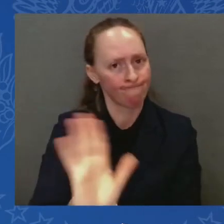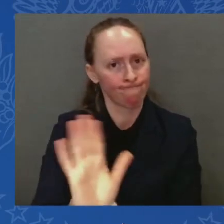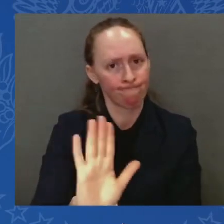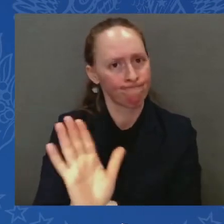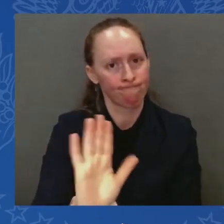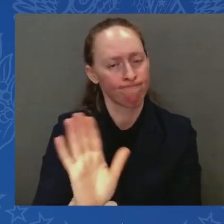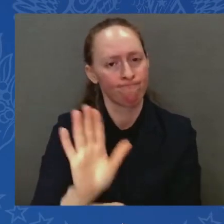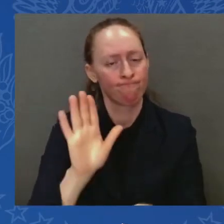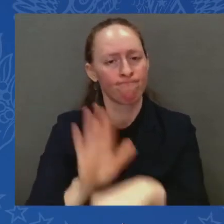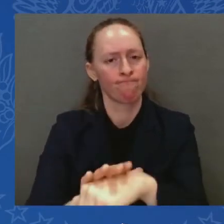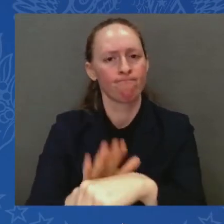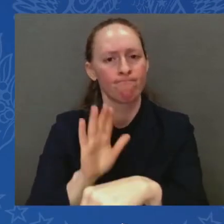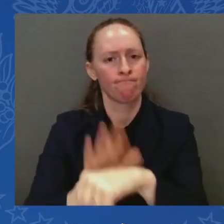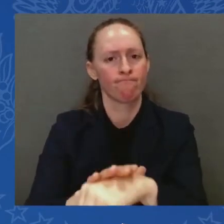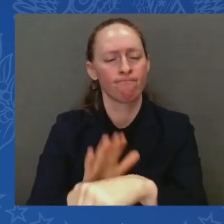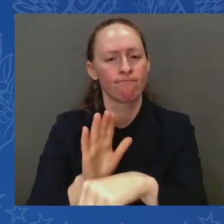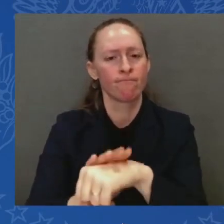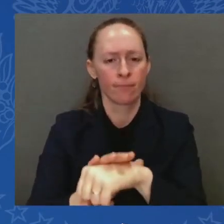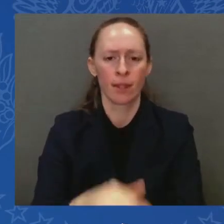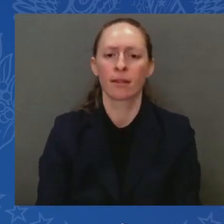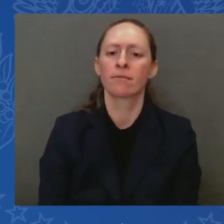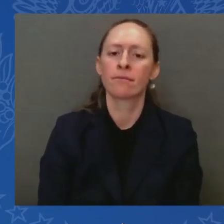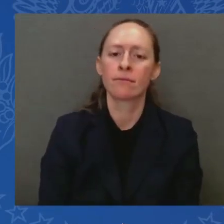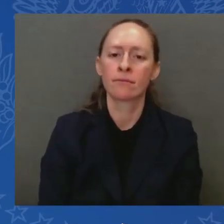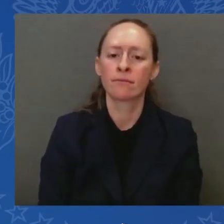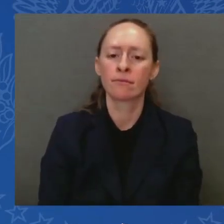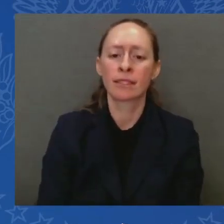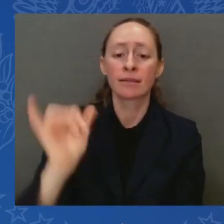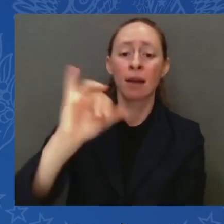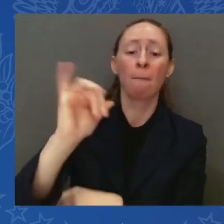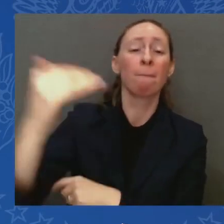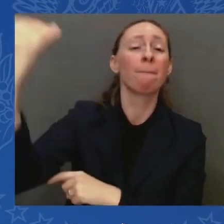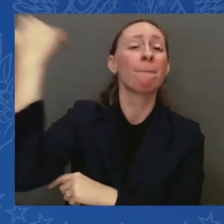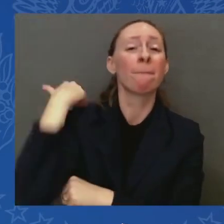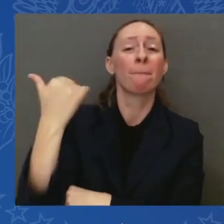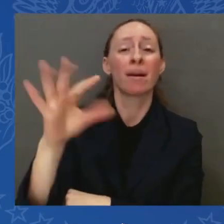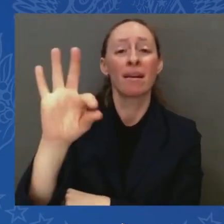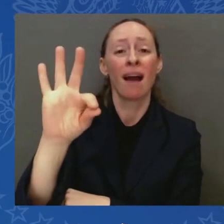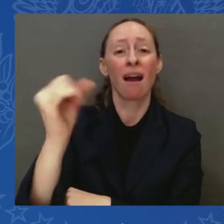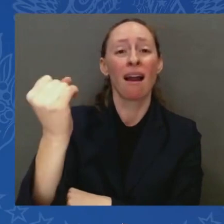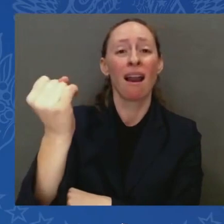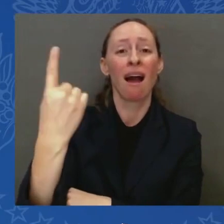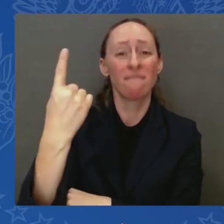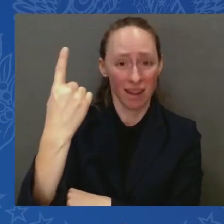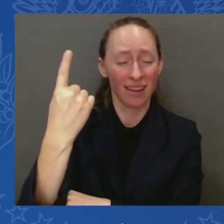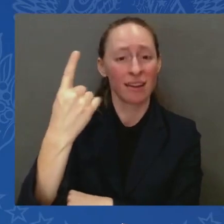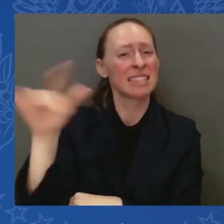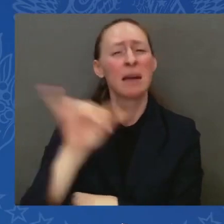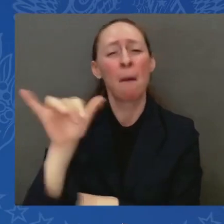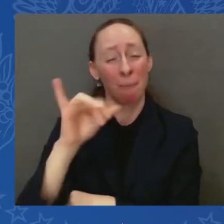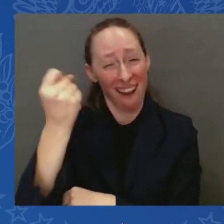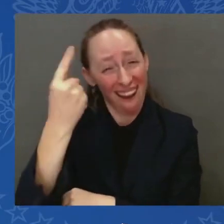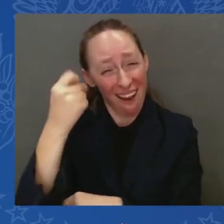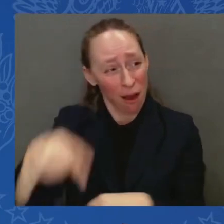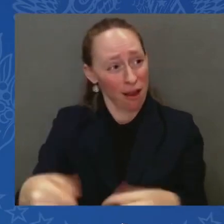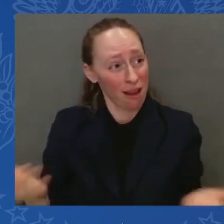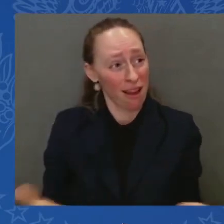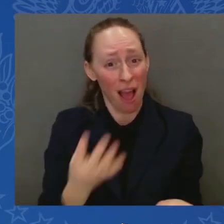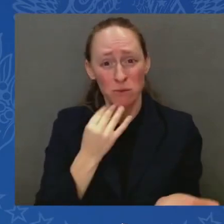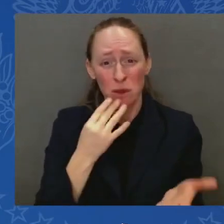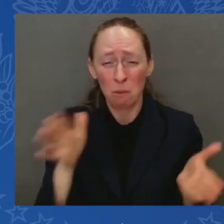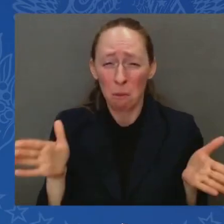it was like 15 9-11s. The scale may be different, but I'm sure those horrors